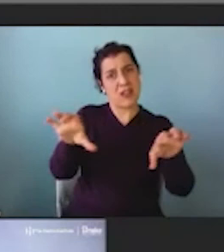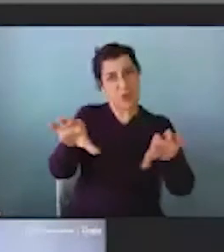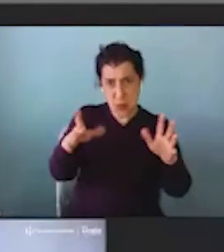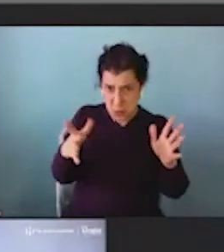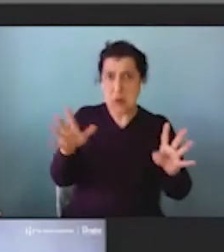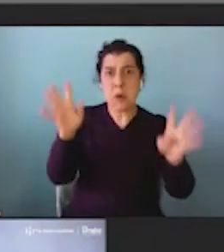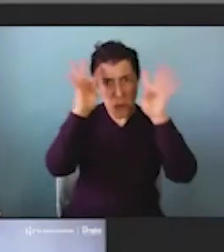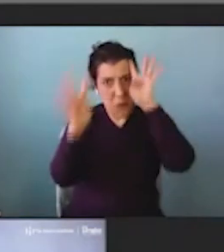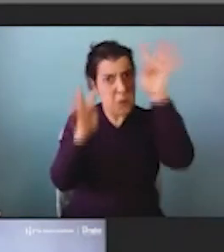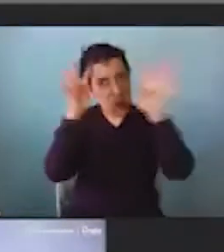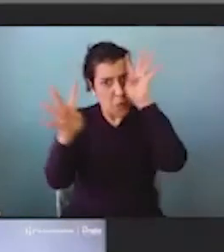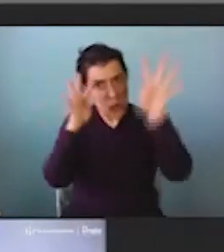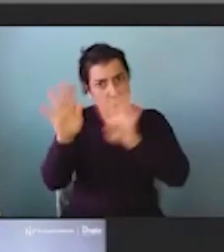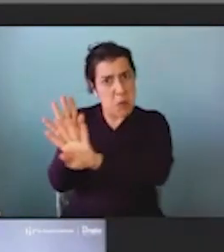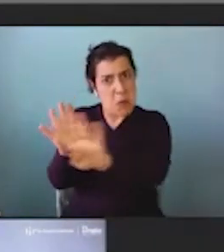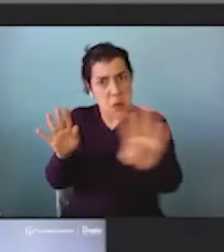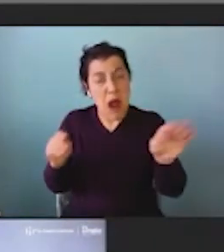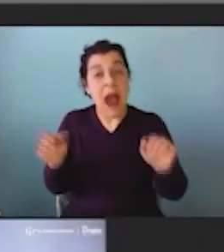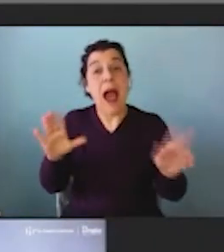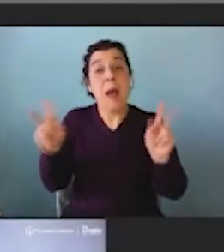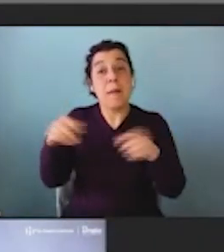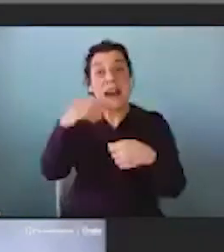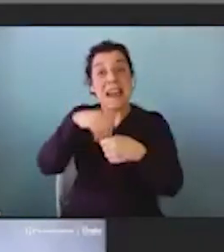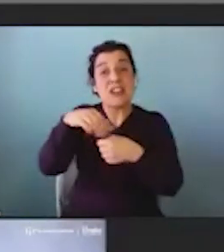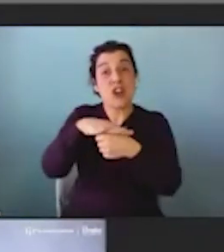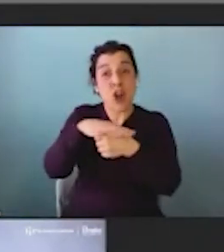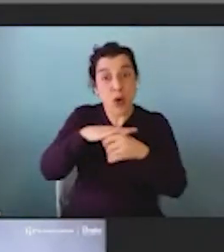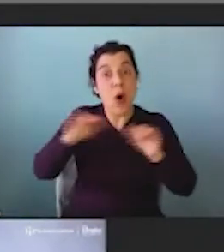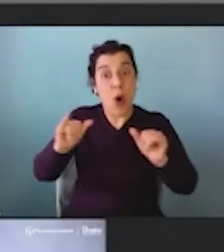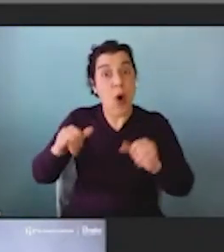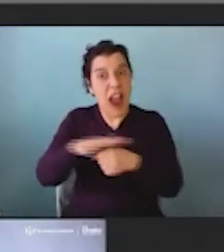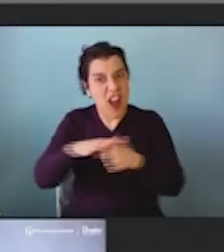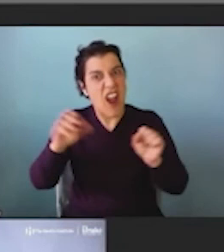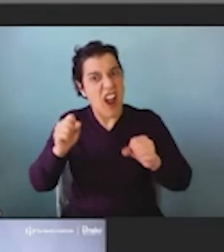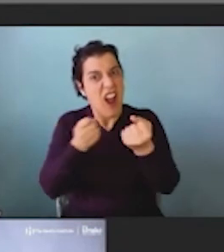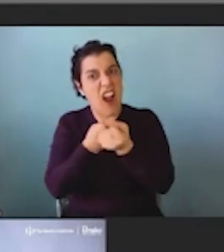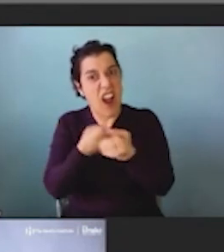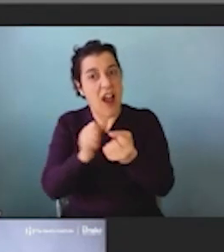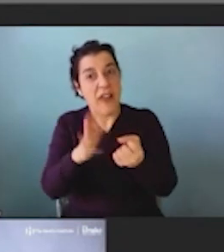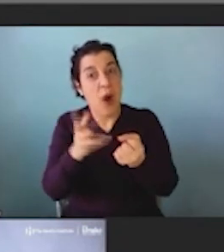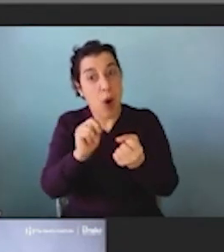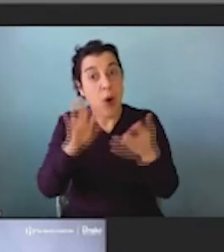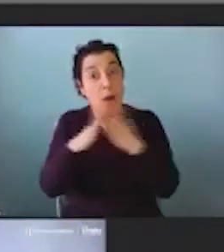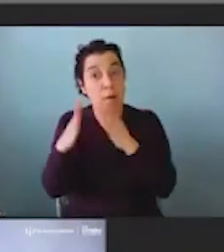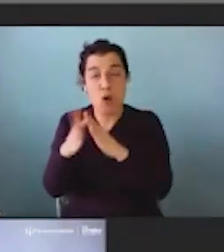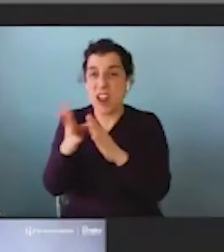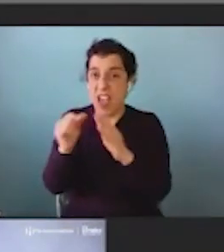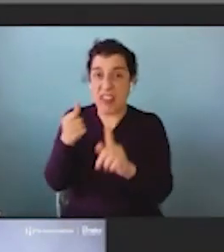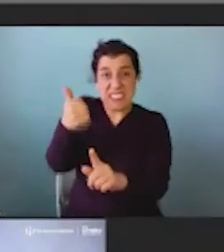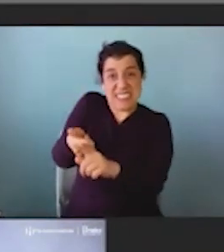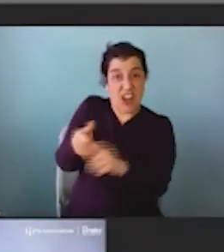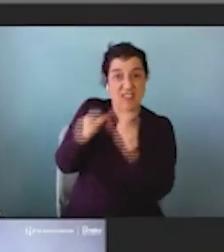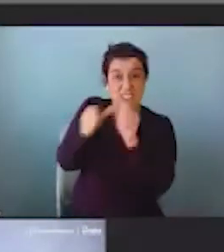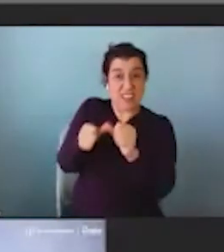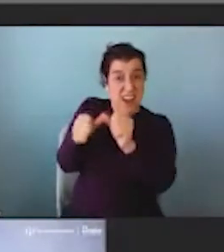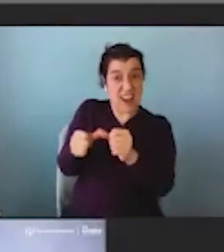some pretty innovative, and then you get people at the local area to buy into it. And then it becomes kind of self-sustaining after that.